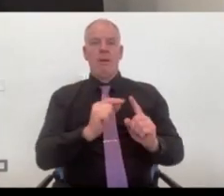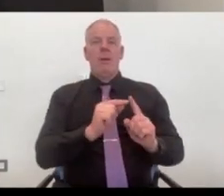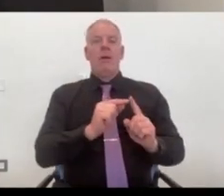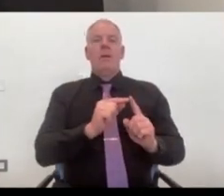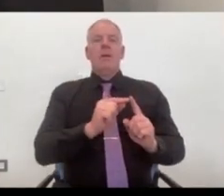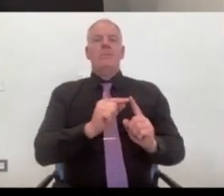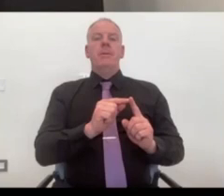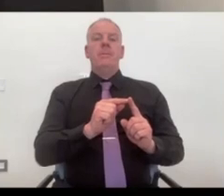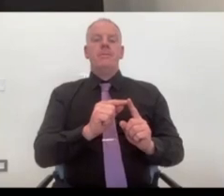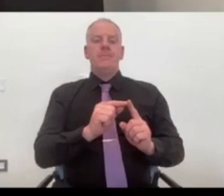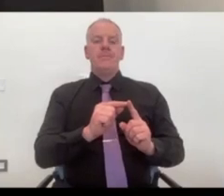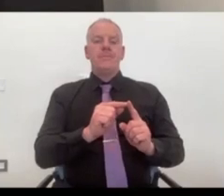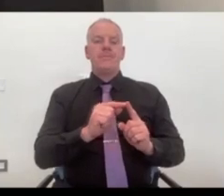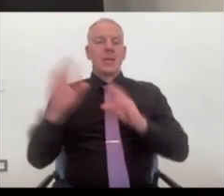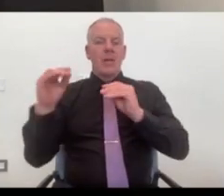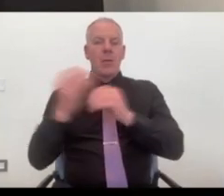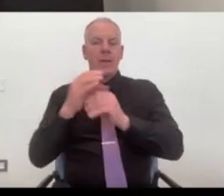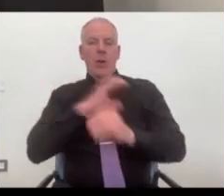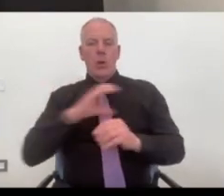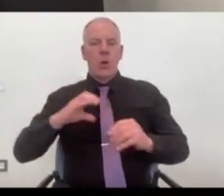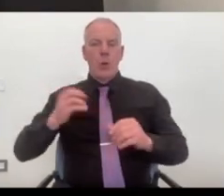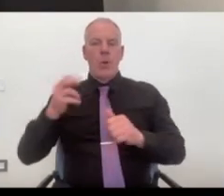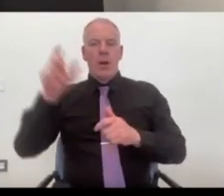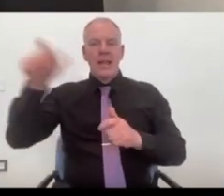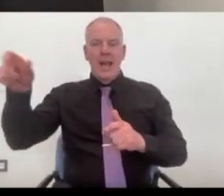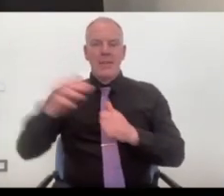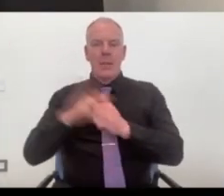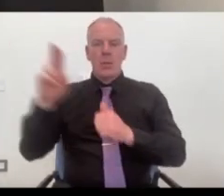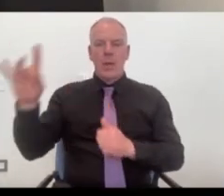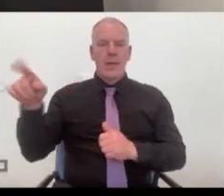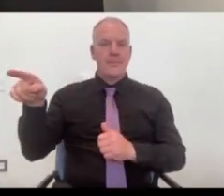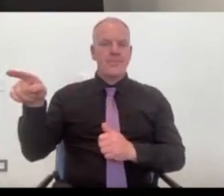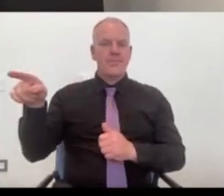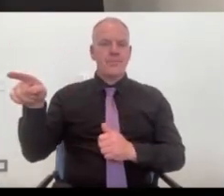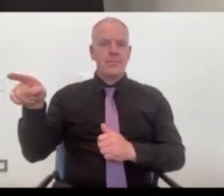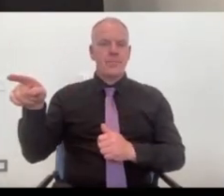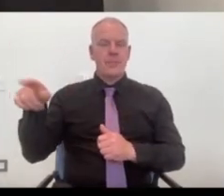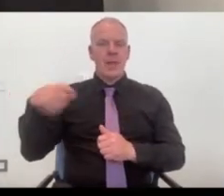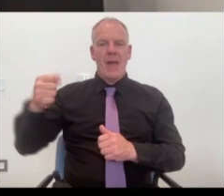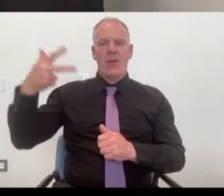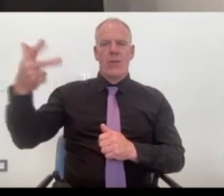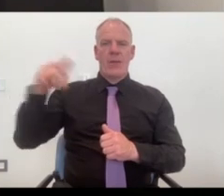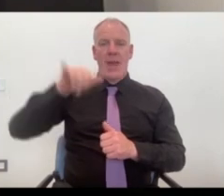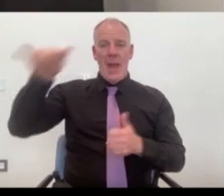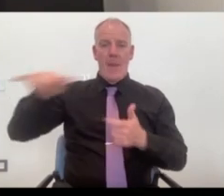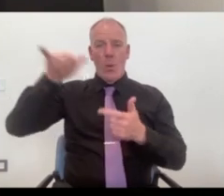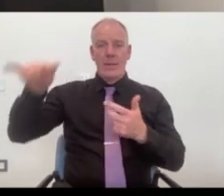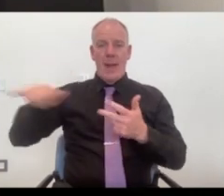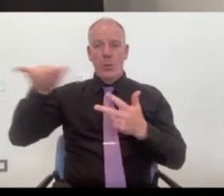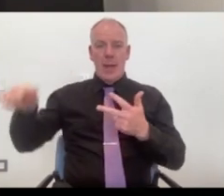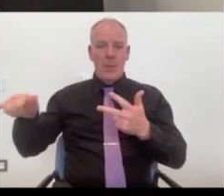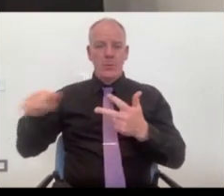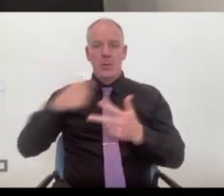When we're talking to clubs and clients in mainland UK, for example, we have three airports, Dublin and two